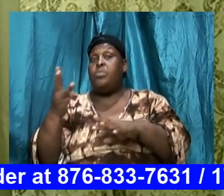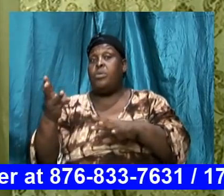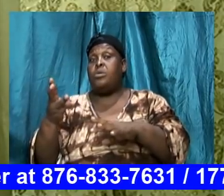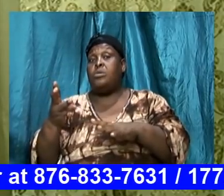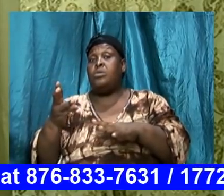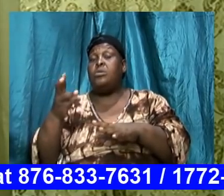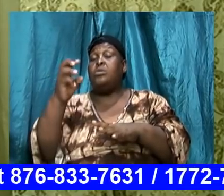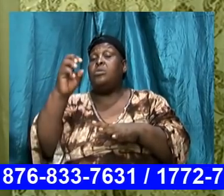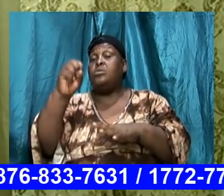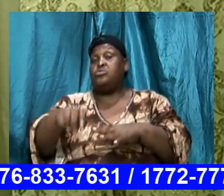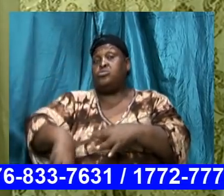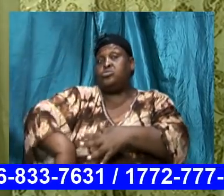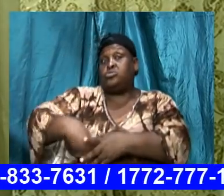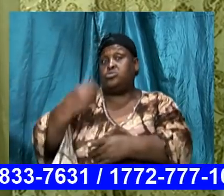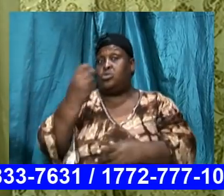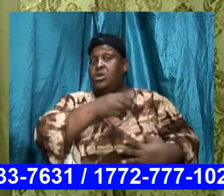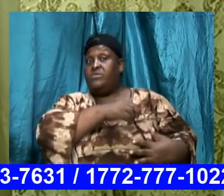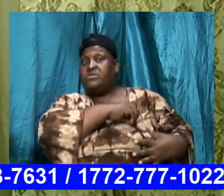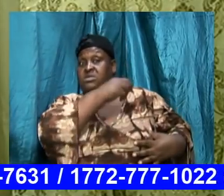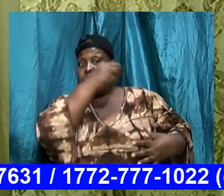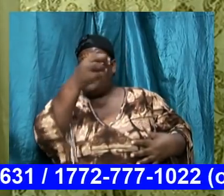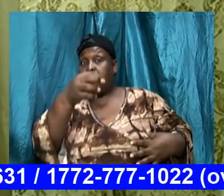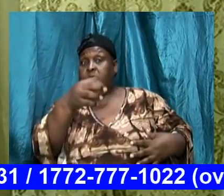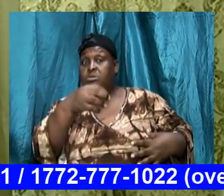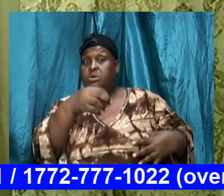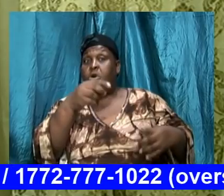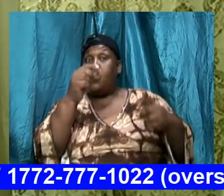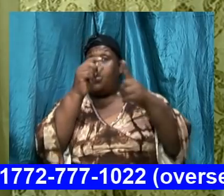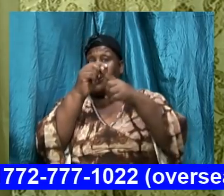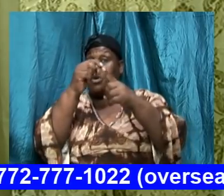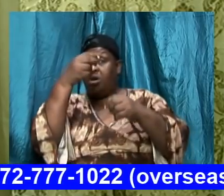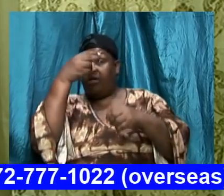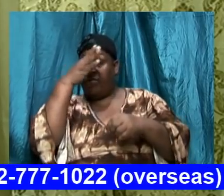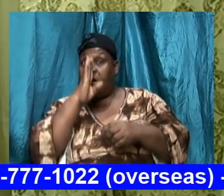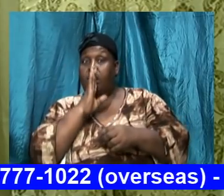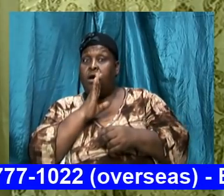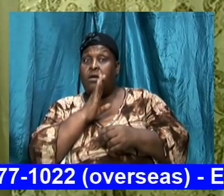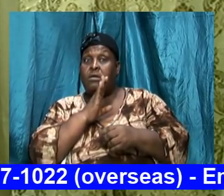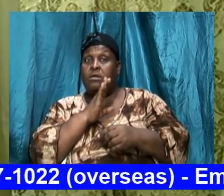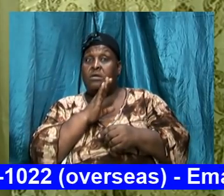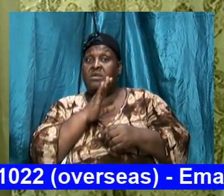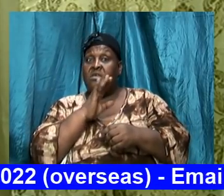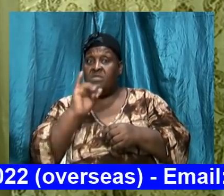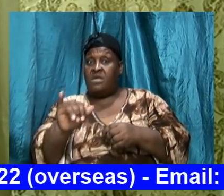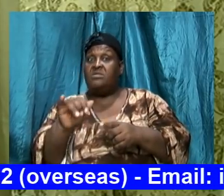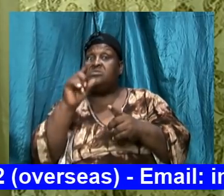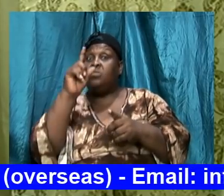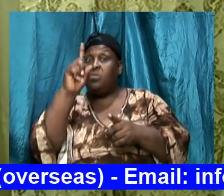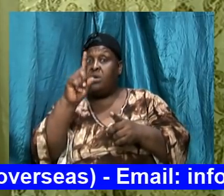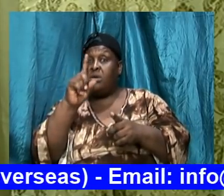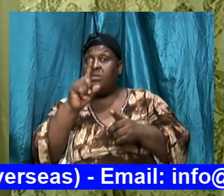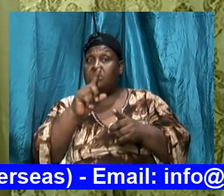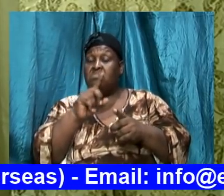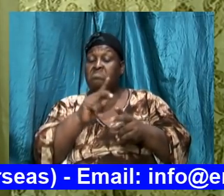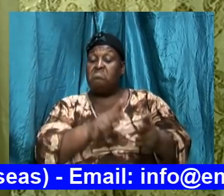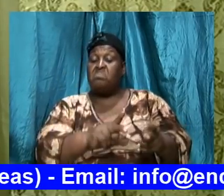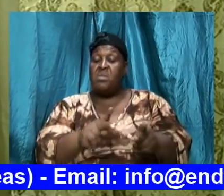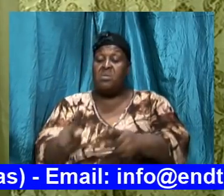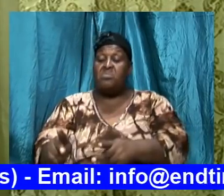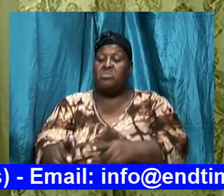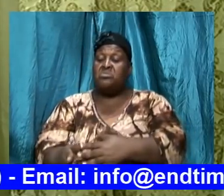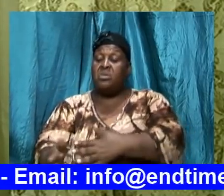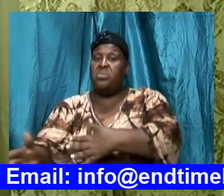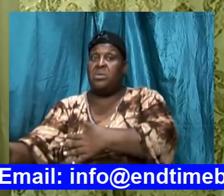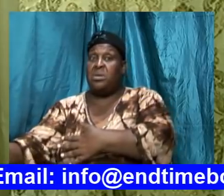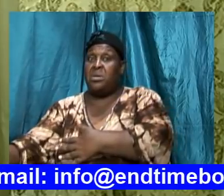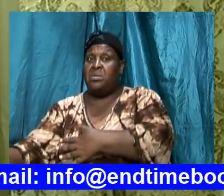is the word of God and it is the one that we put on and therefore have nothing to